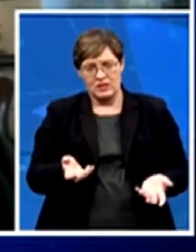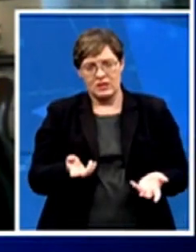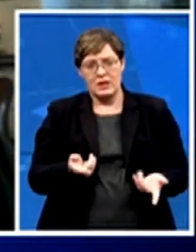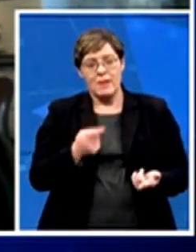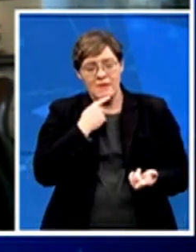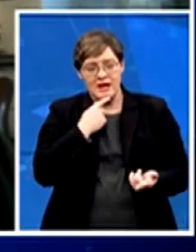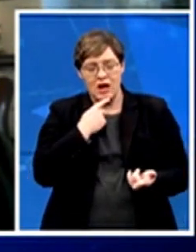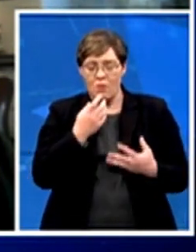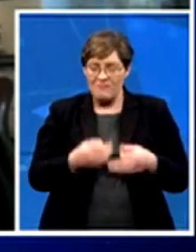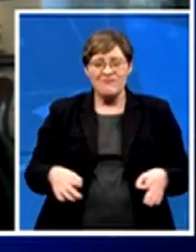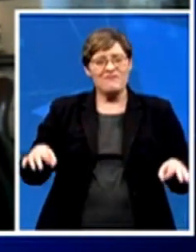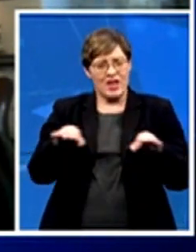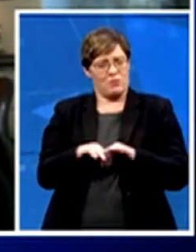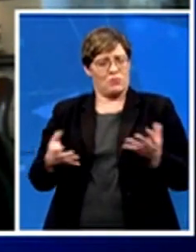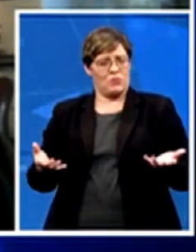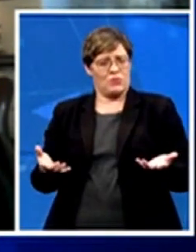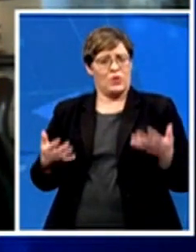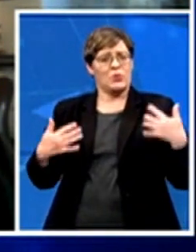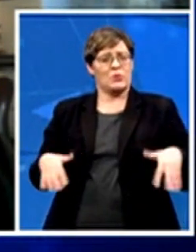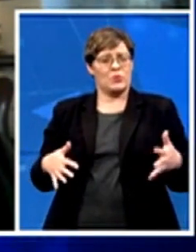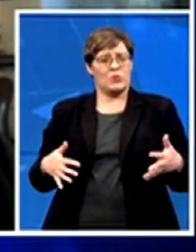to what could be obtained from public sources?